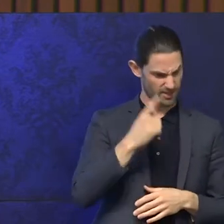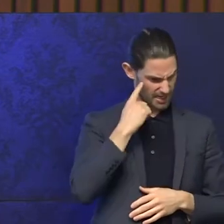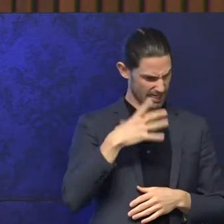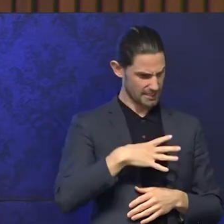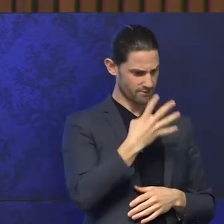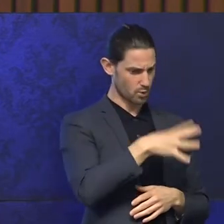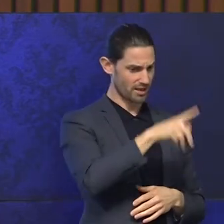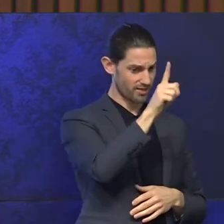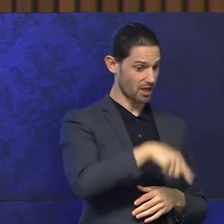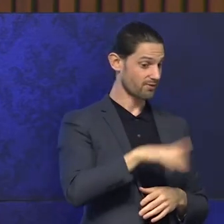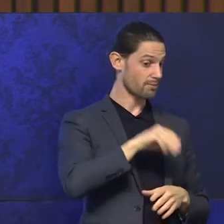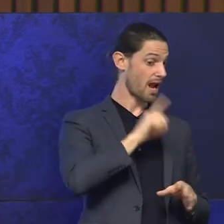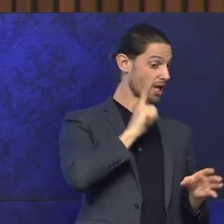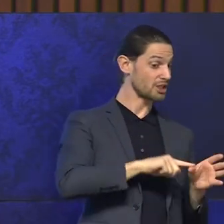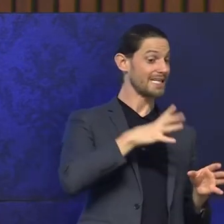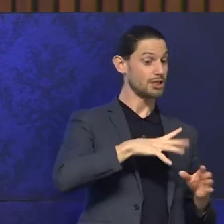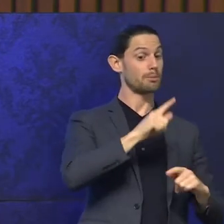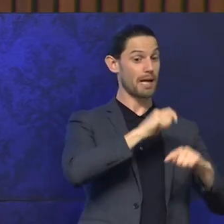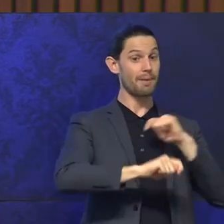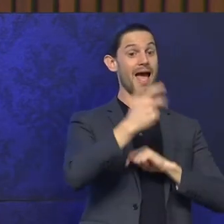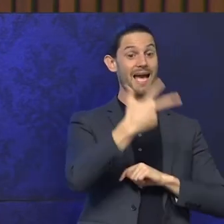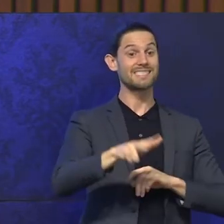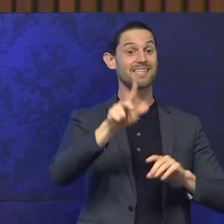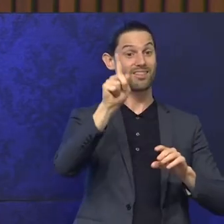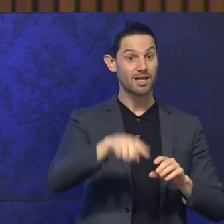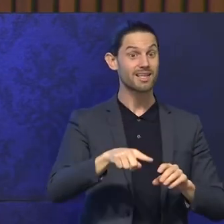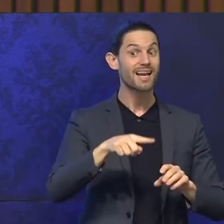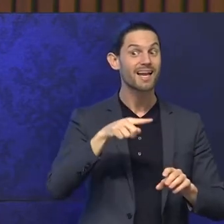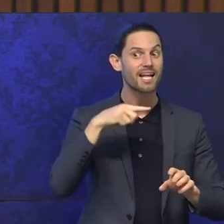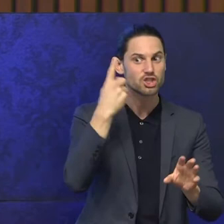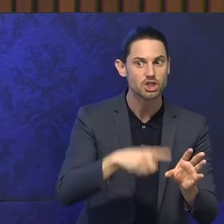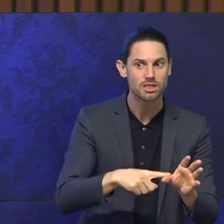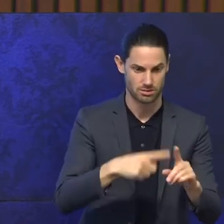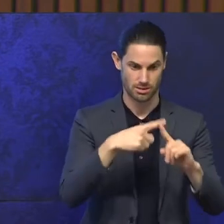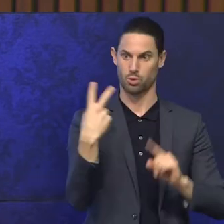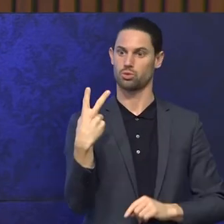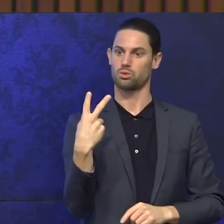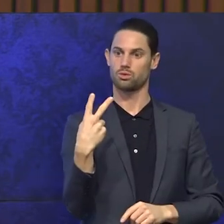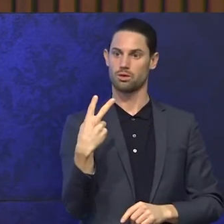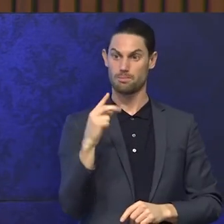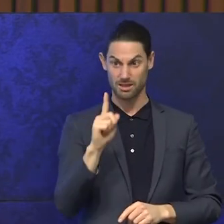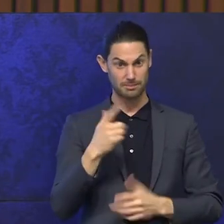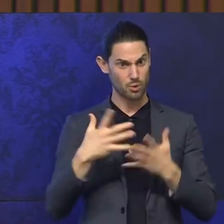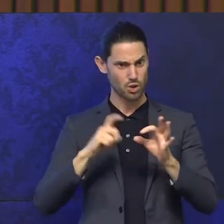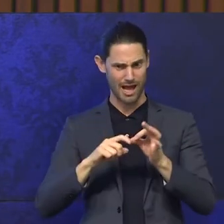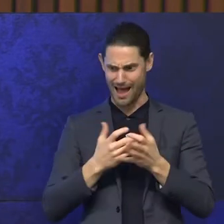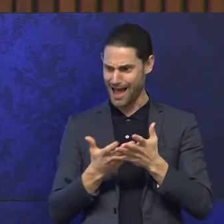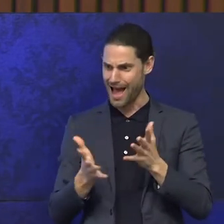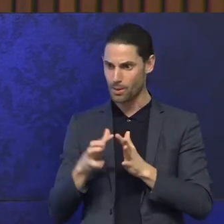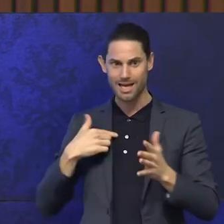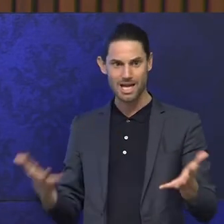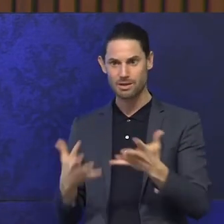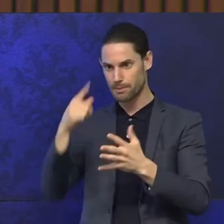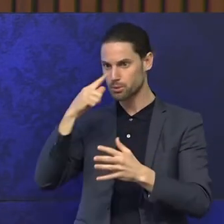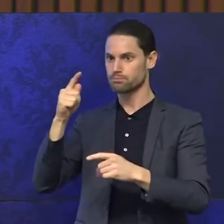about 40,000 last year to about 80,000 next year. So it's massive growth and it raises questions about how are we going to get people to move into